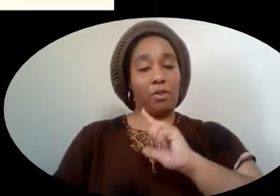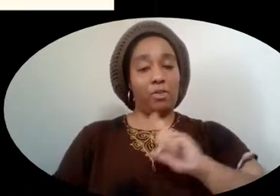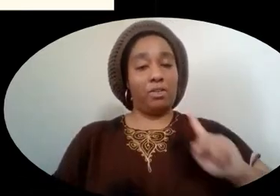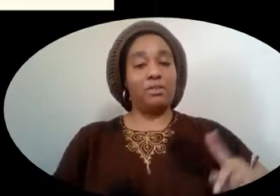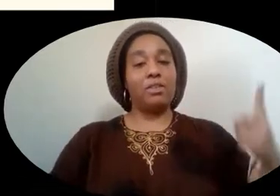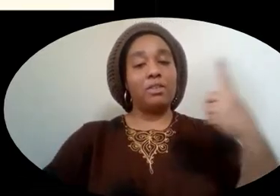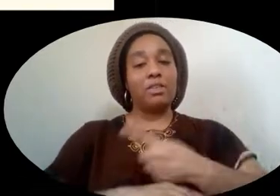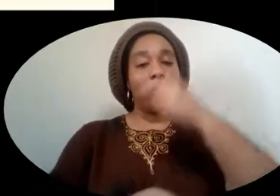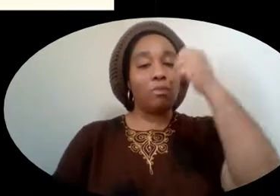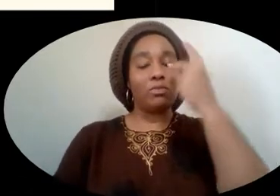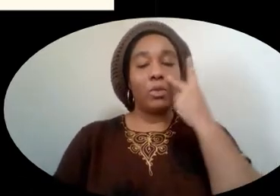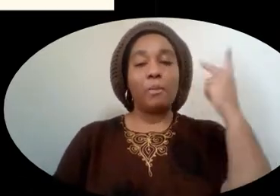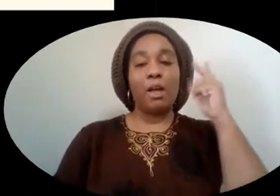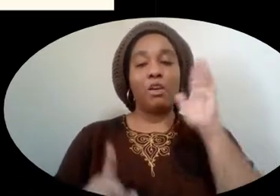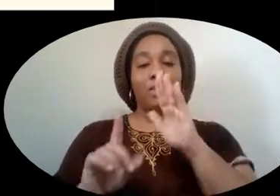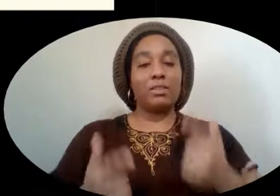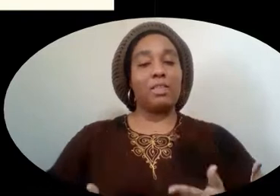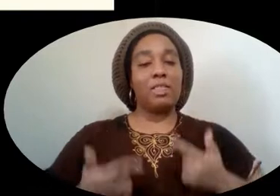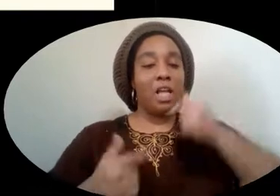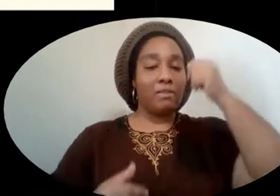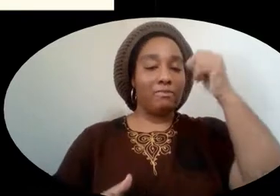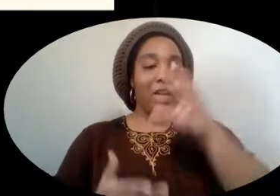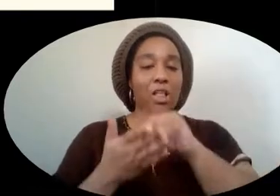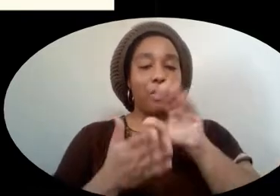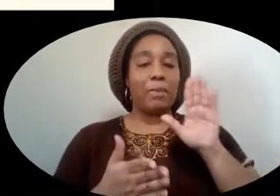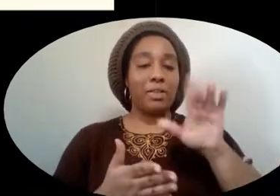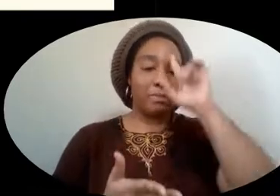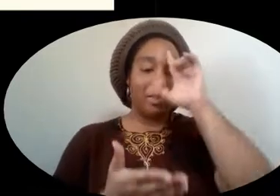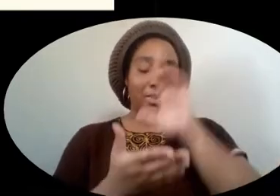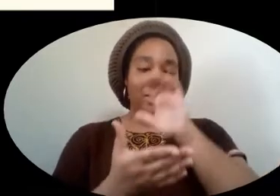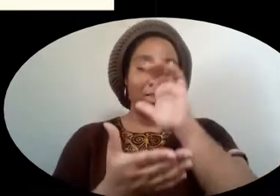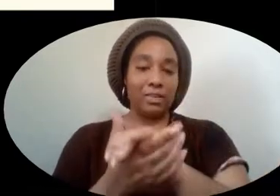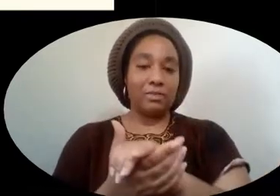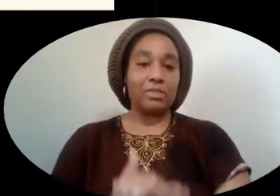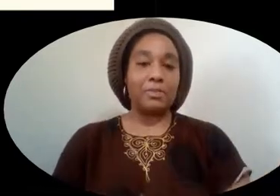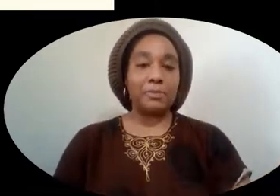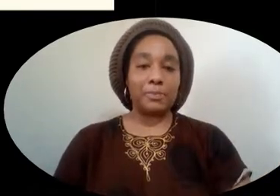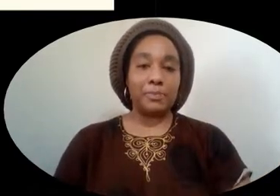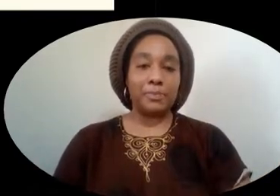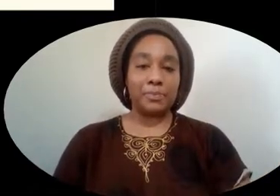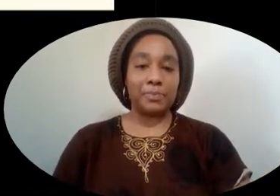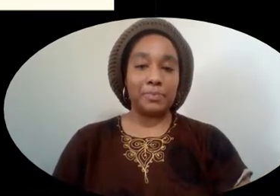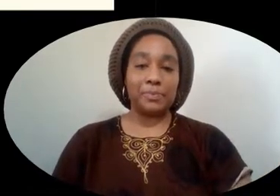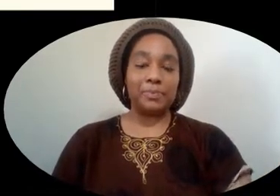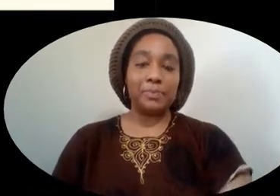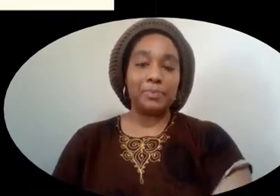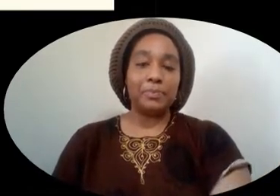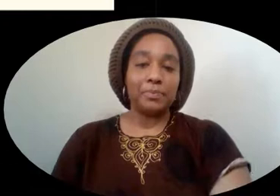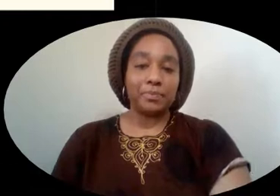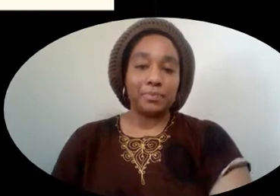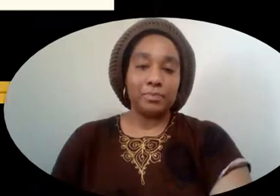King Jr. Day to remember his life and to learn about his beliefs. about choice on when civil rights movement? What I have